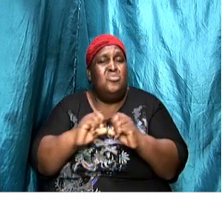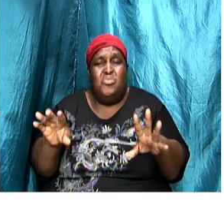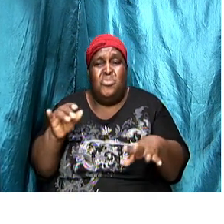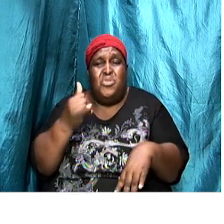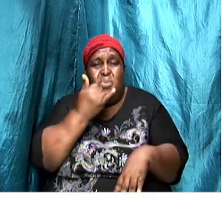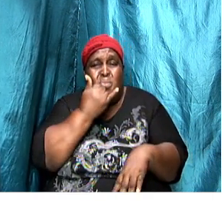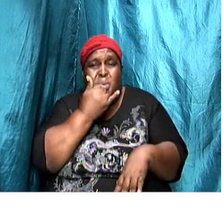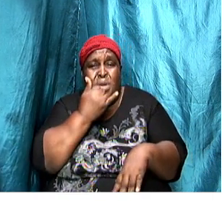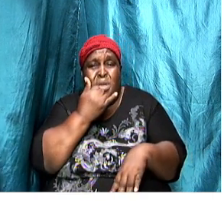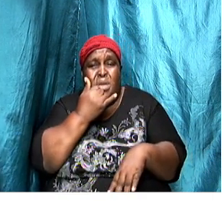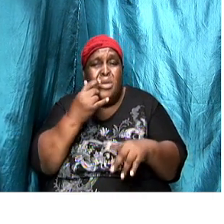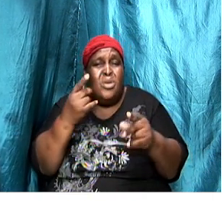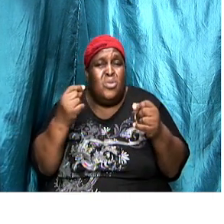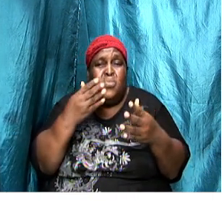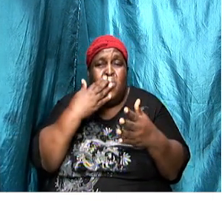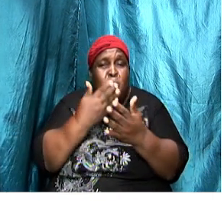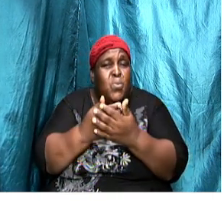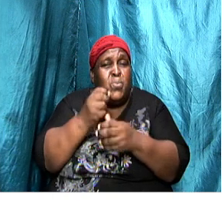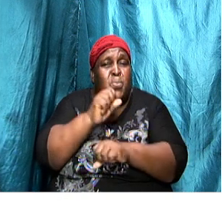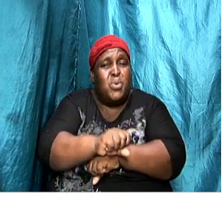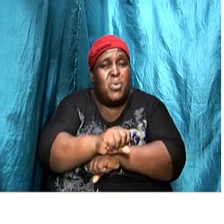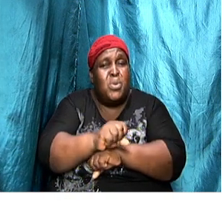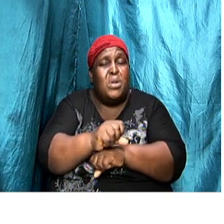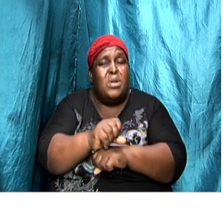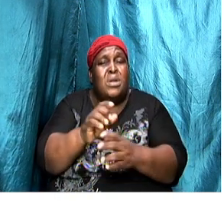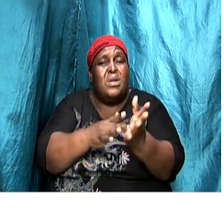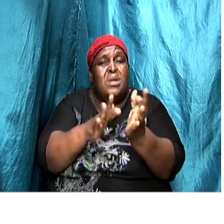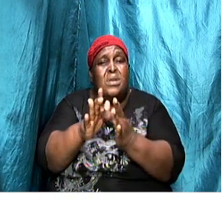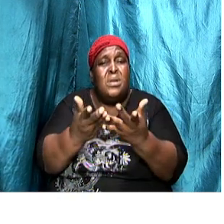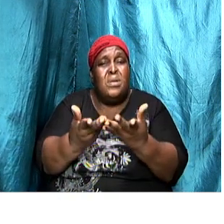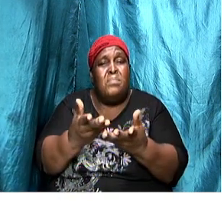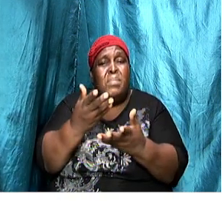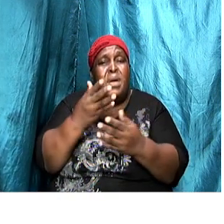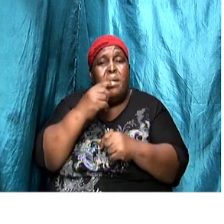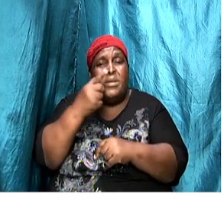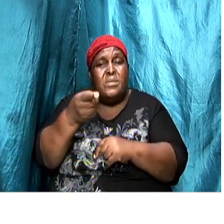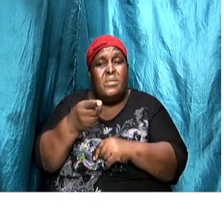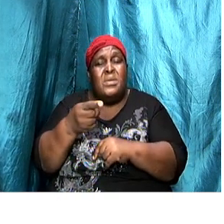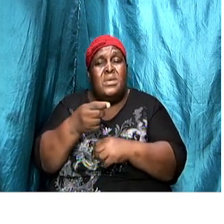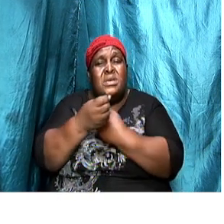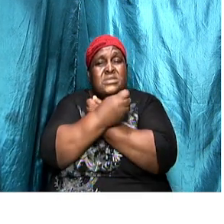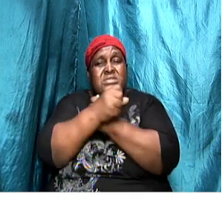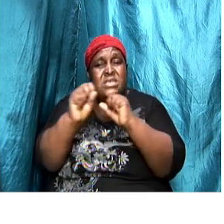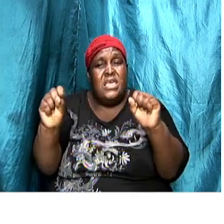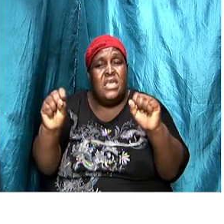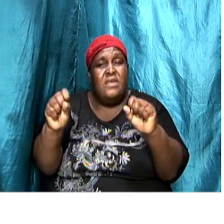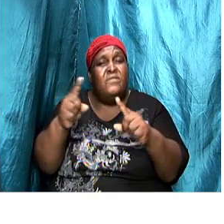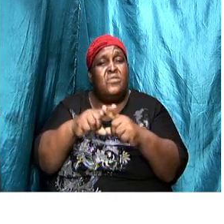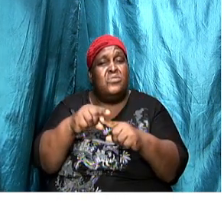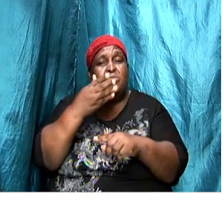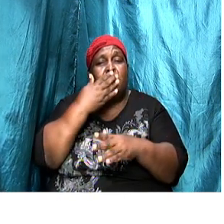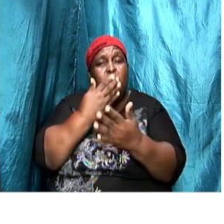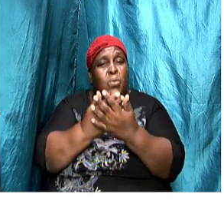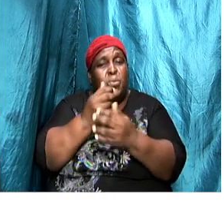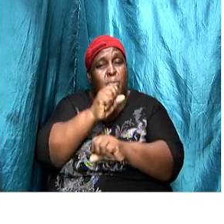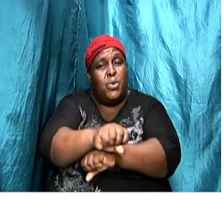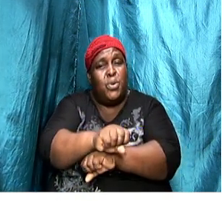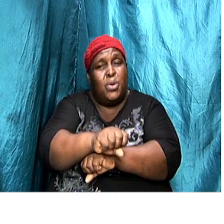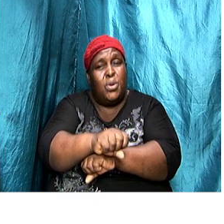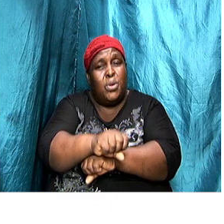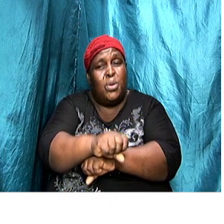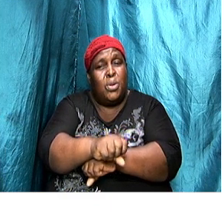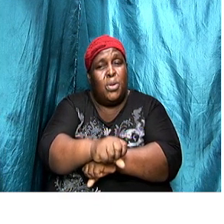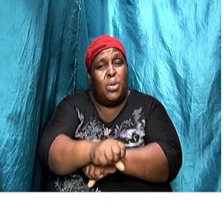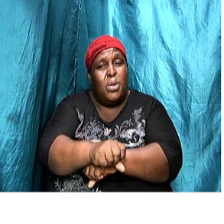in doing good works the Bible tells us that you were saved unto good works so we might not have been